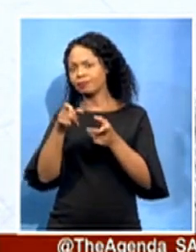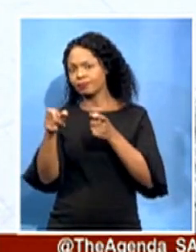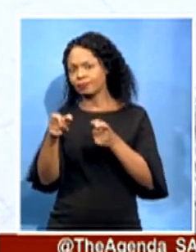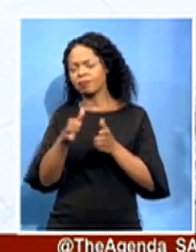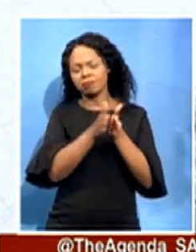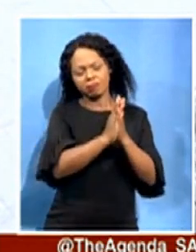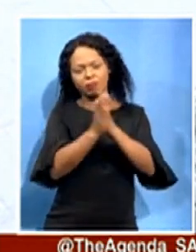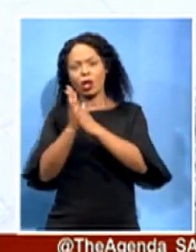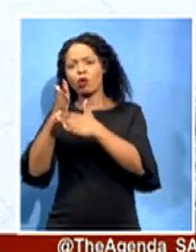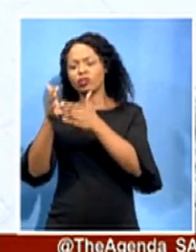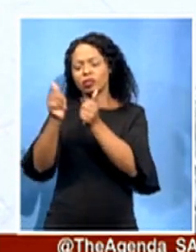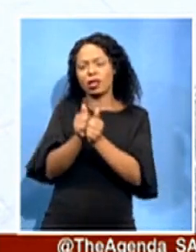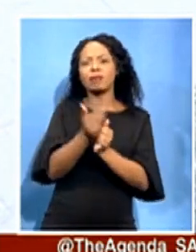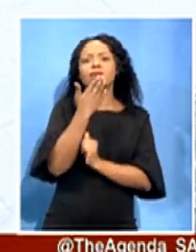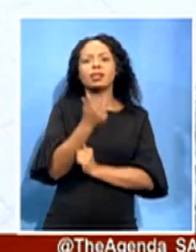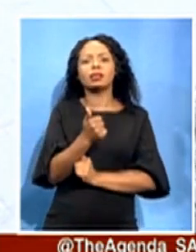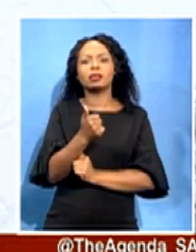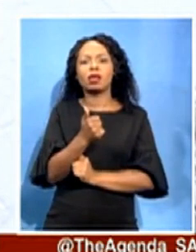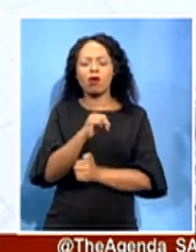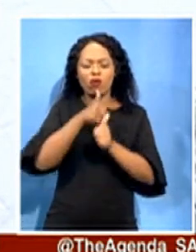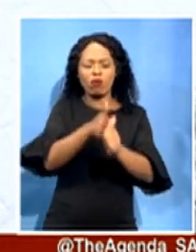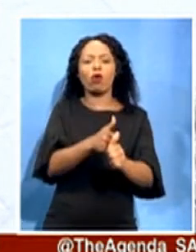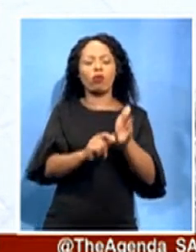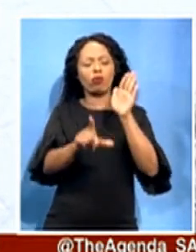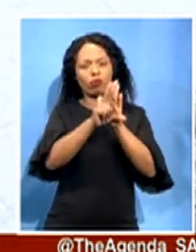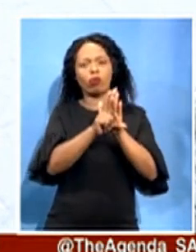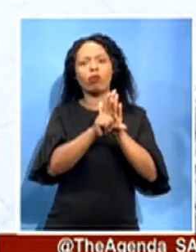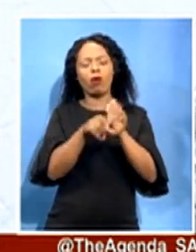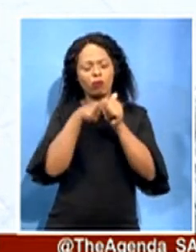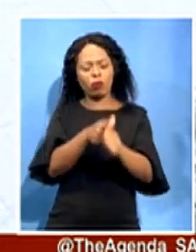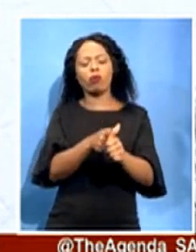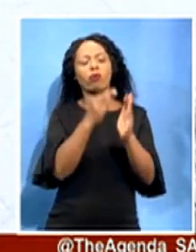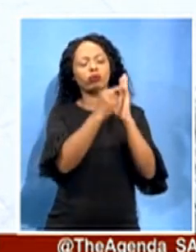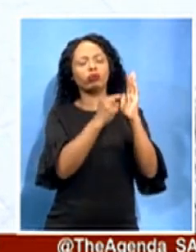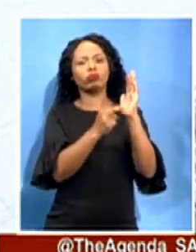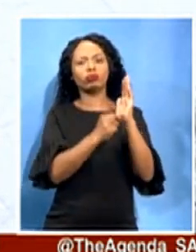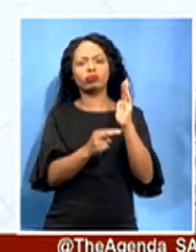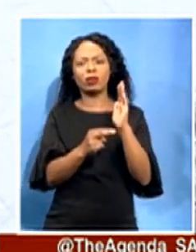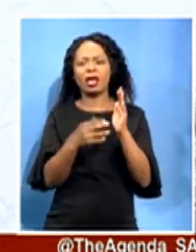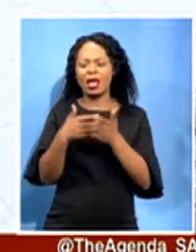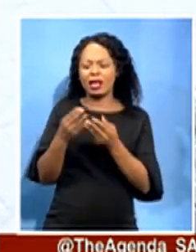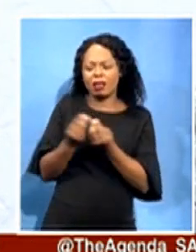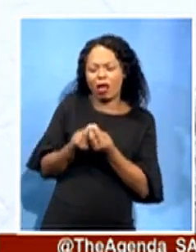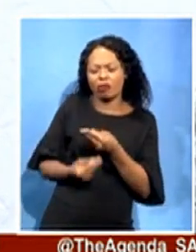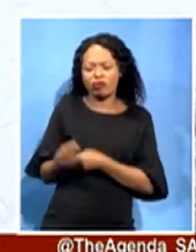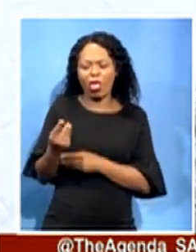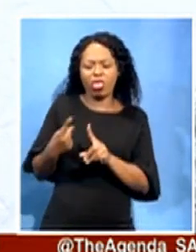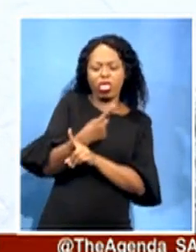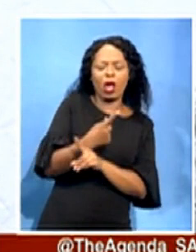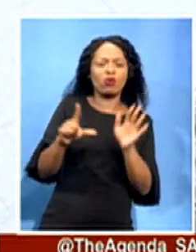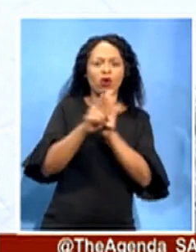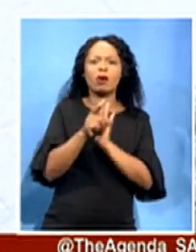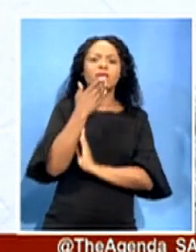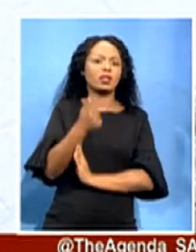book and avoid any temptation to be in conflict with the law and to misuse public funds.